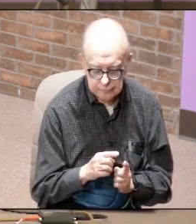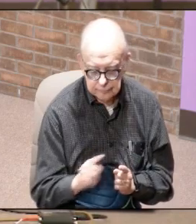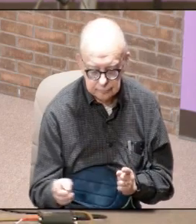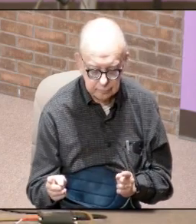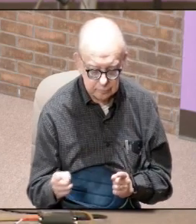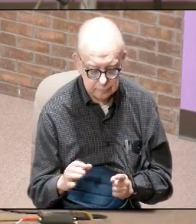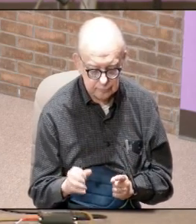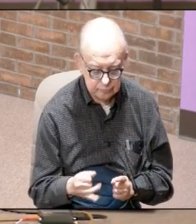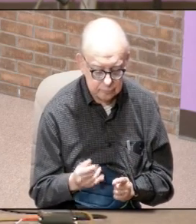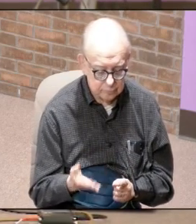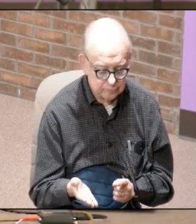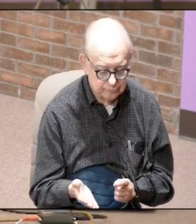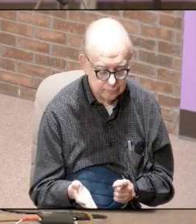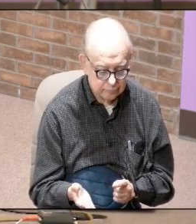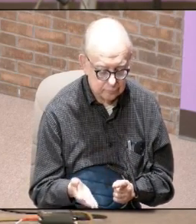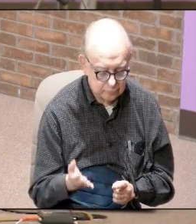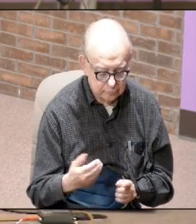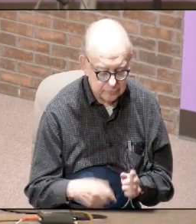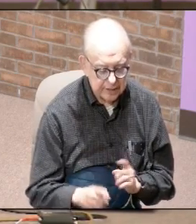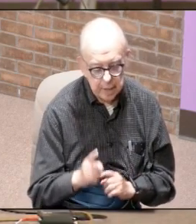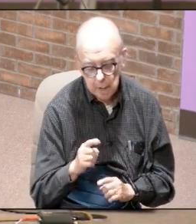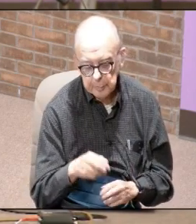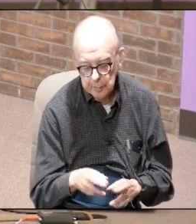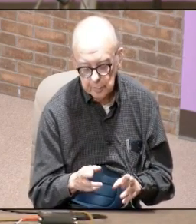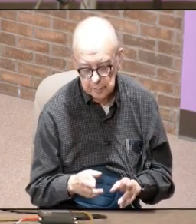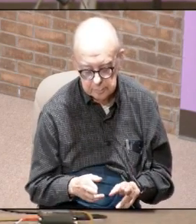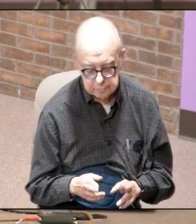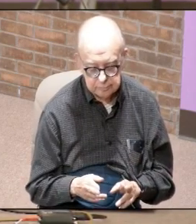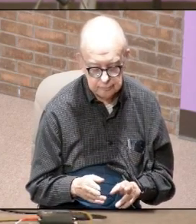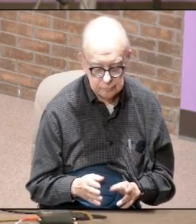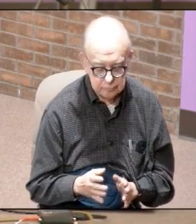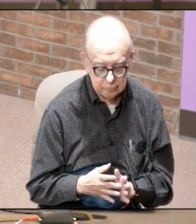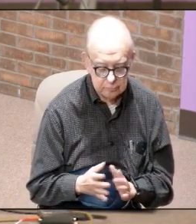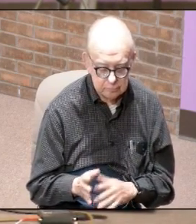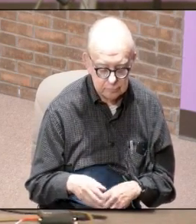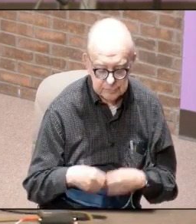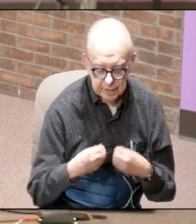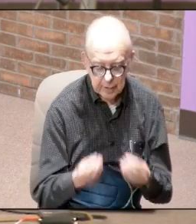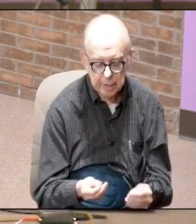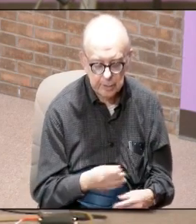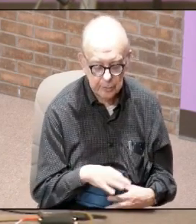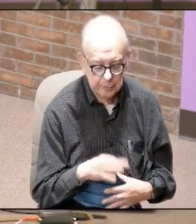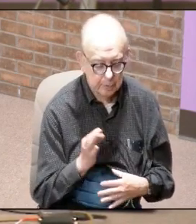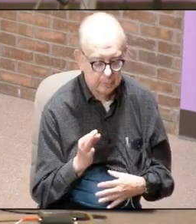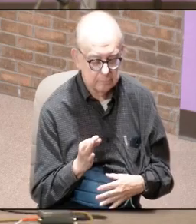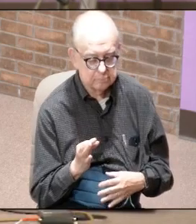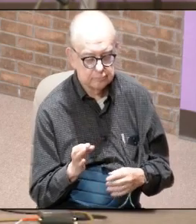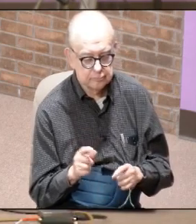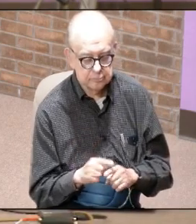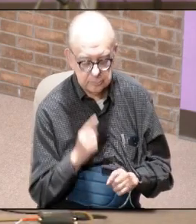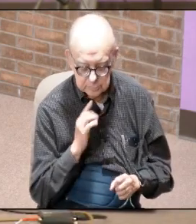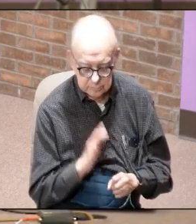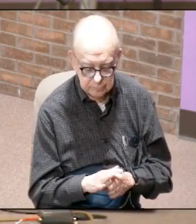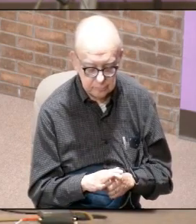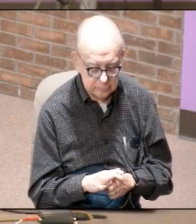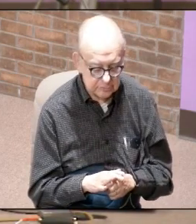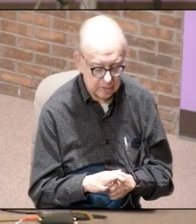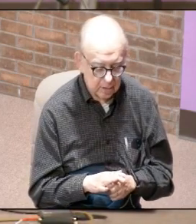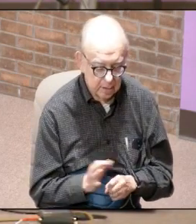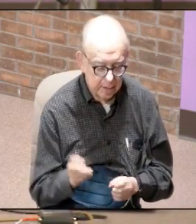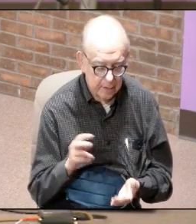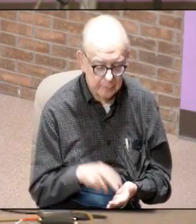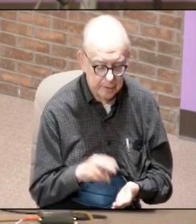John was there he was in the upper room when Jesus poured out his spirit as he had promised on the day of